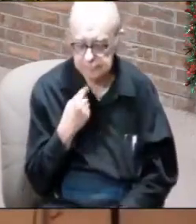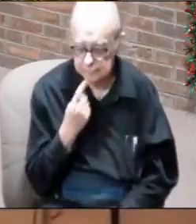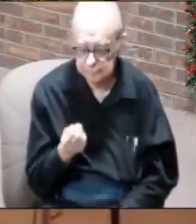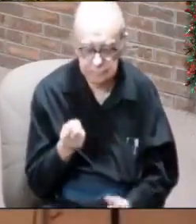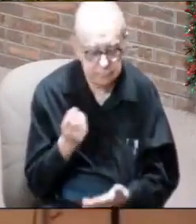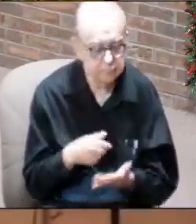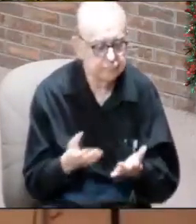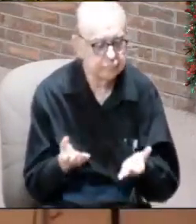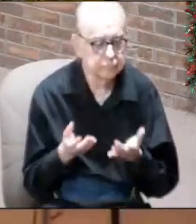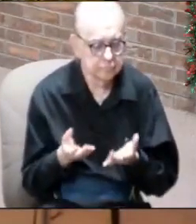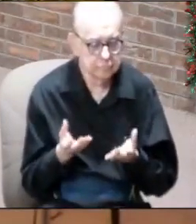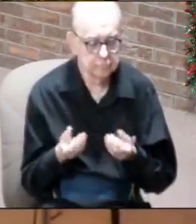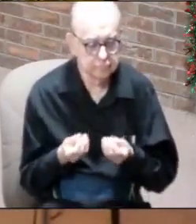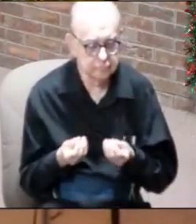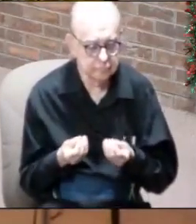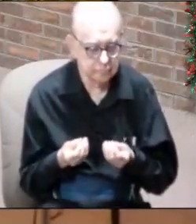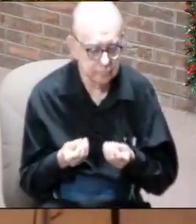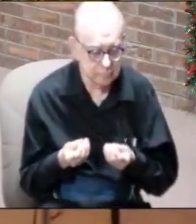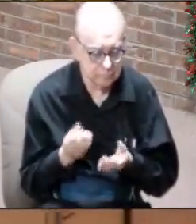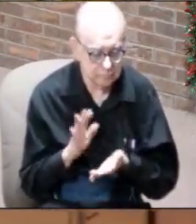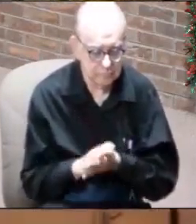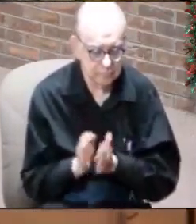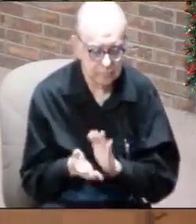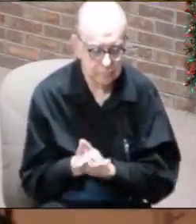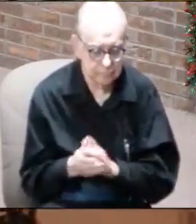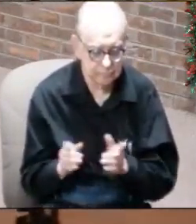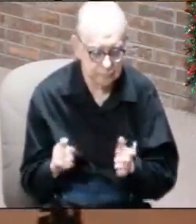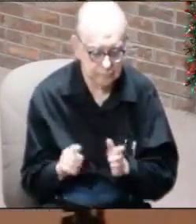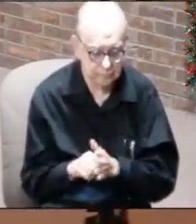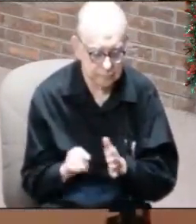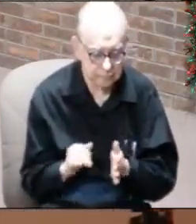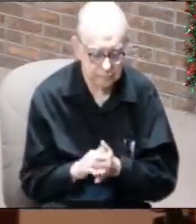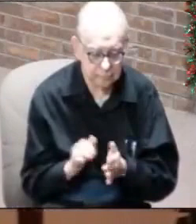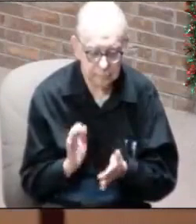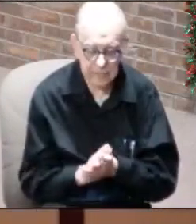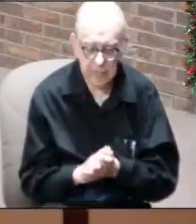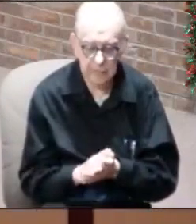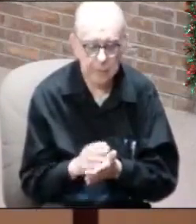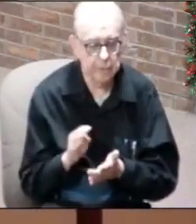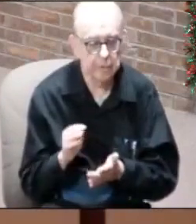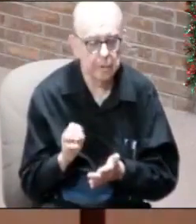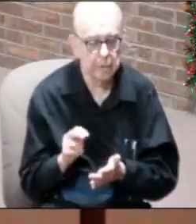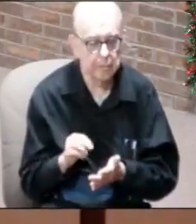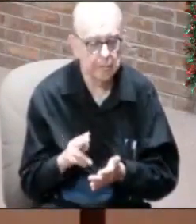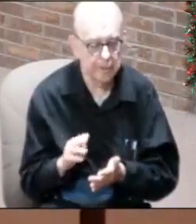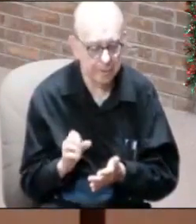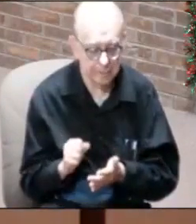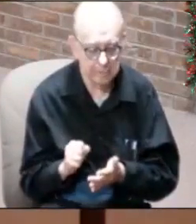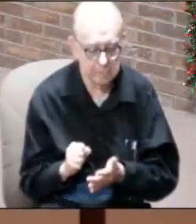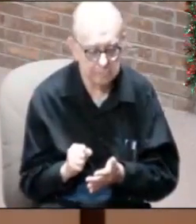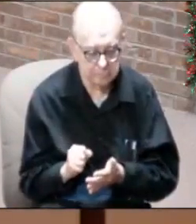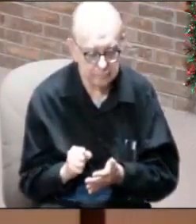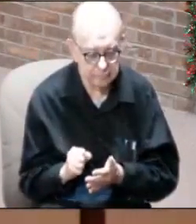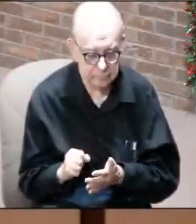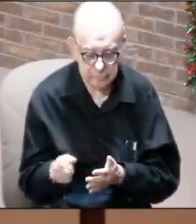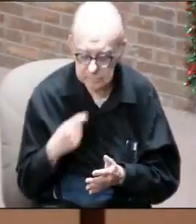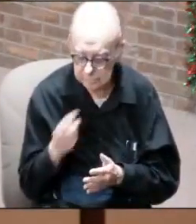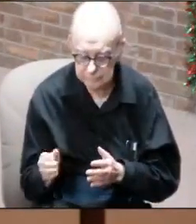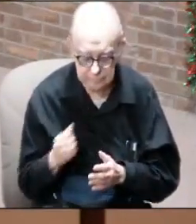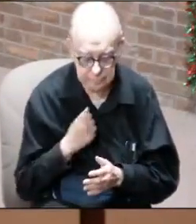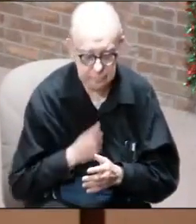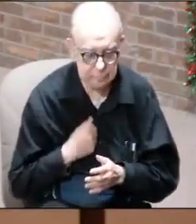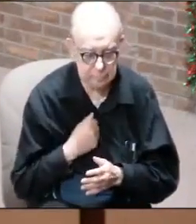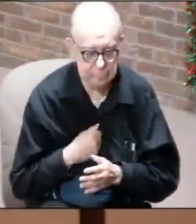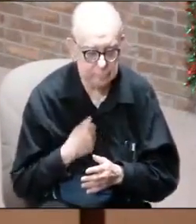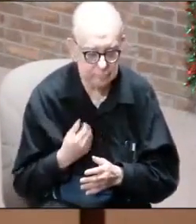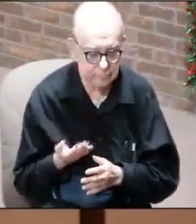say, what would you like? I want a sandwich just like that that you've got on your menu. And they say, I'm sorry, but